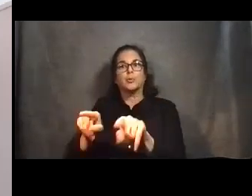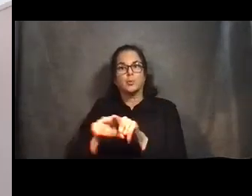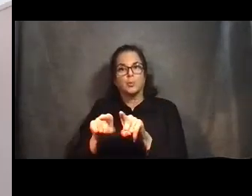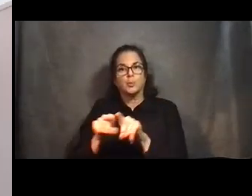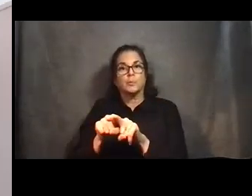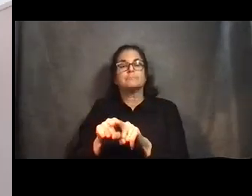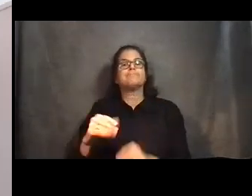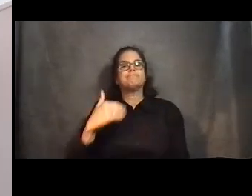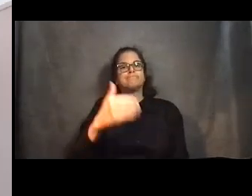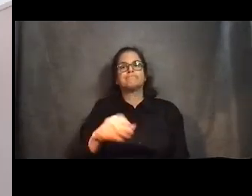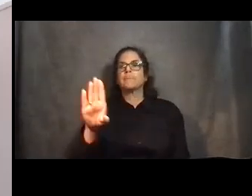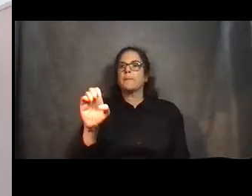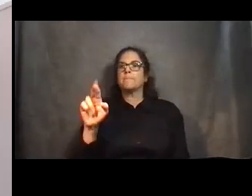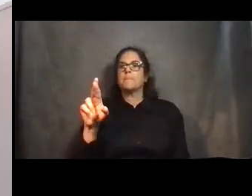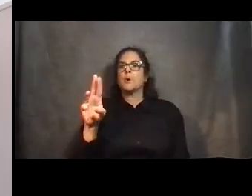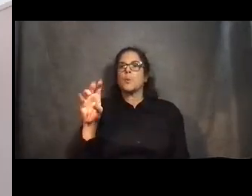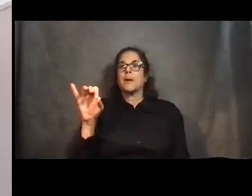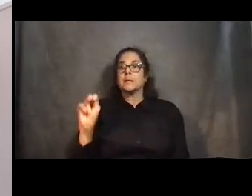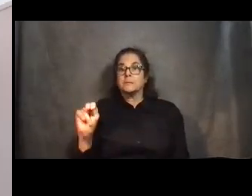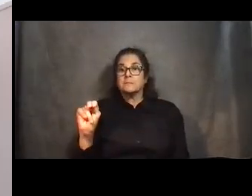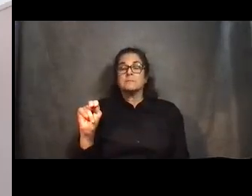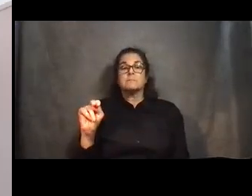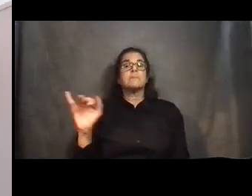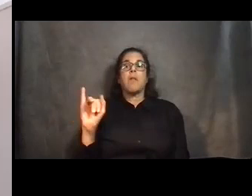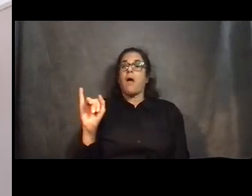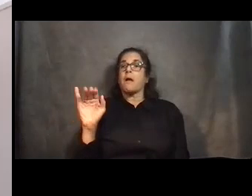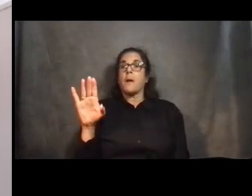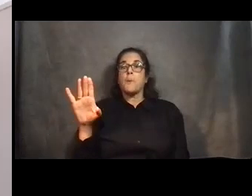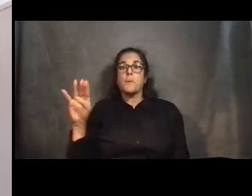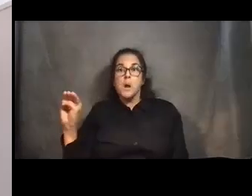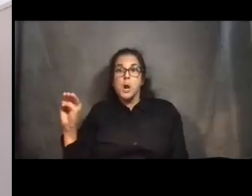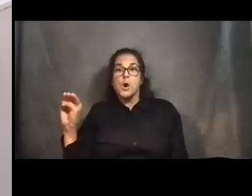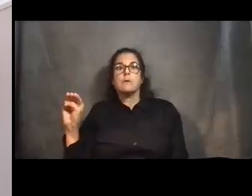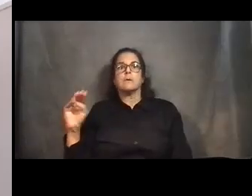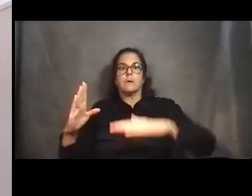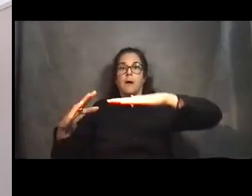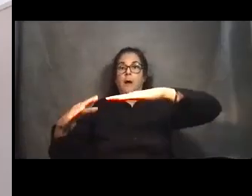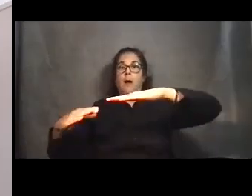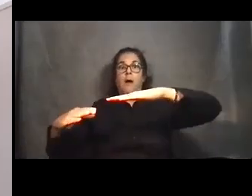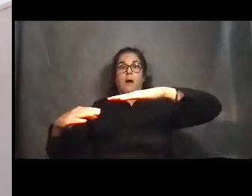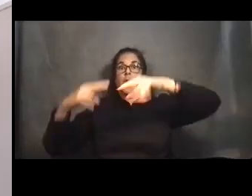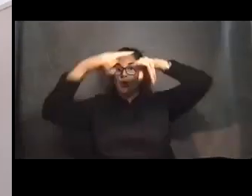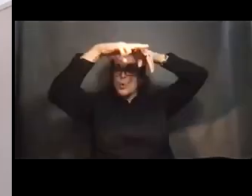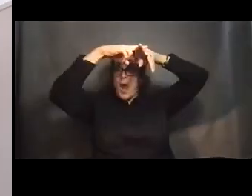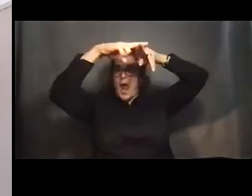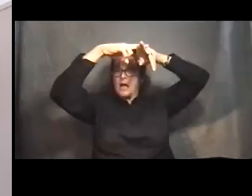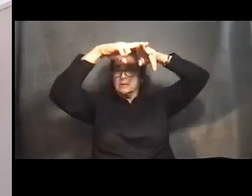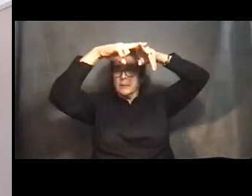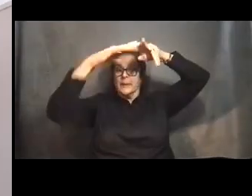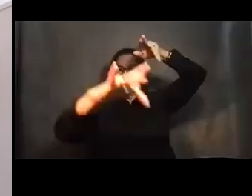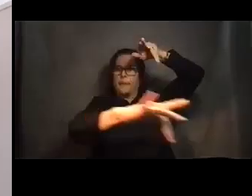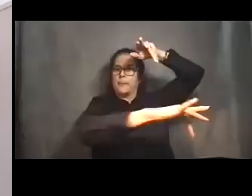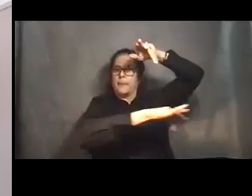Berwyn Station. Just like Brynmark, the area underneath the track is open, with the actual lighting